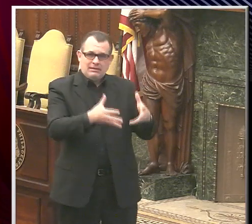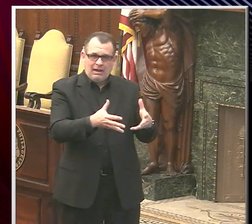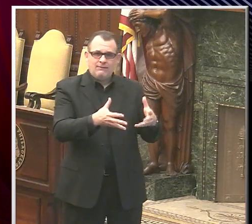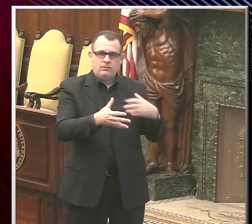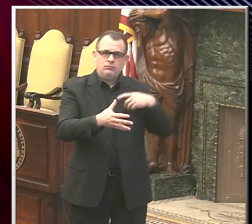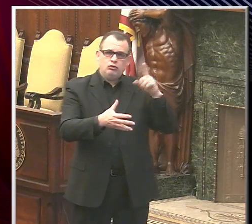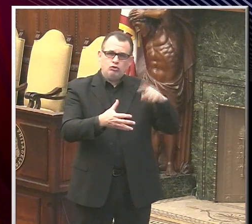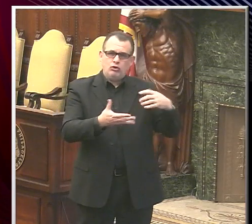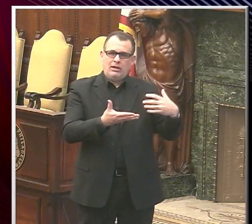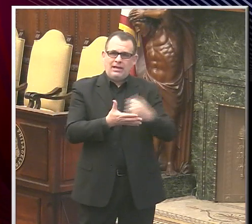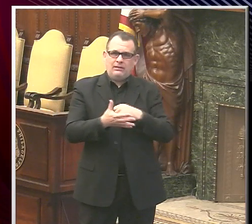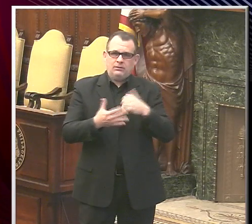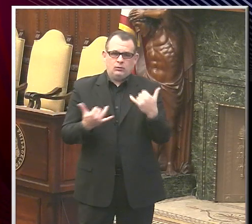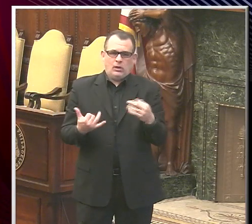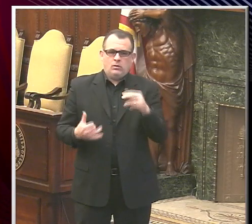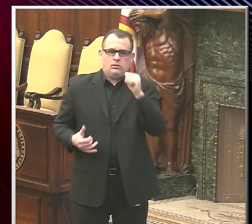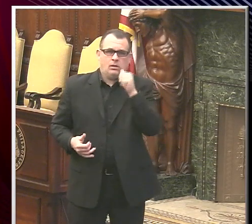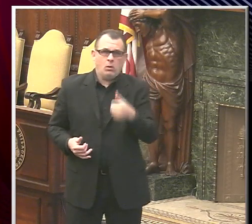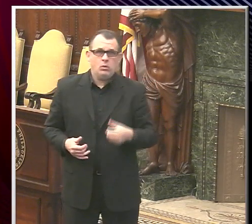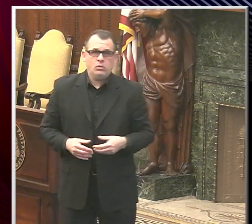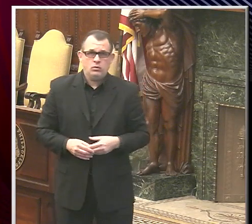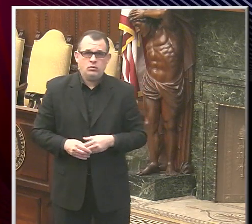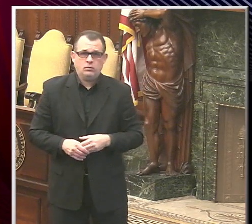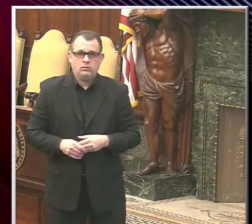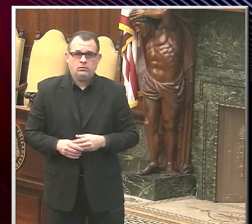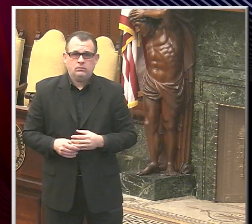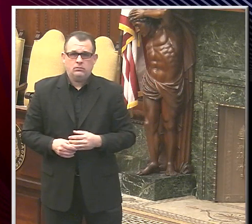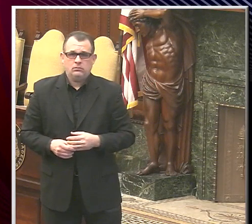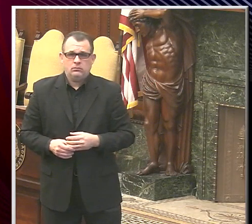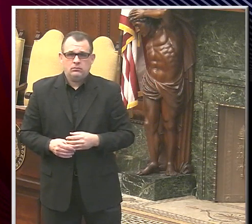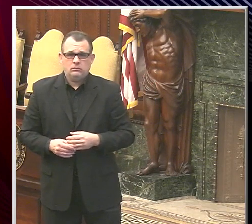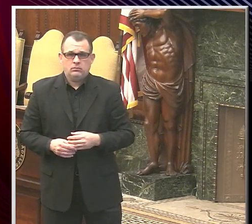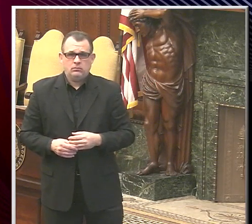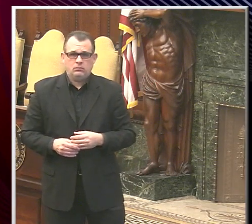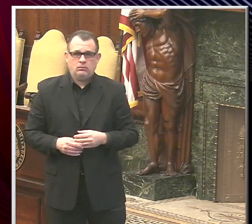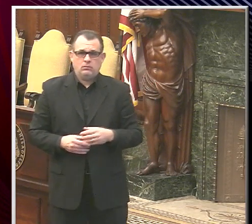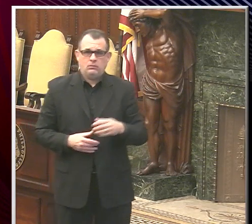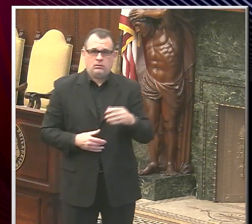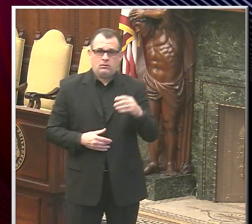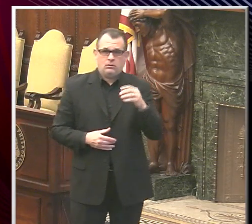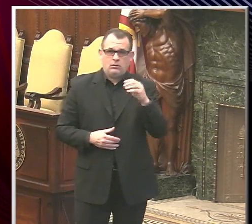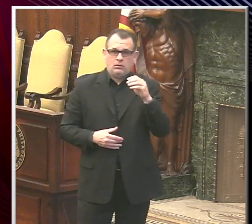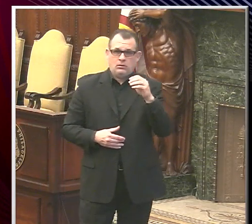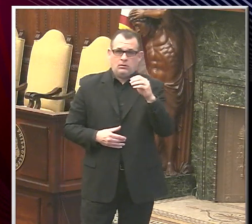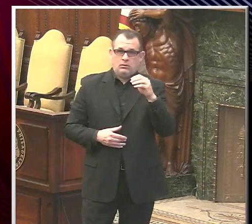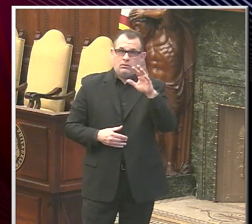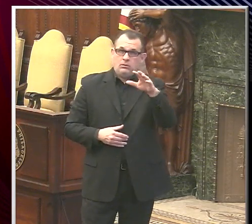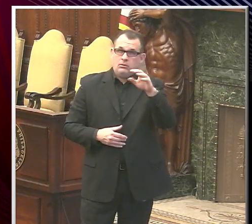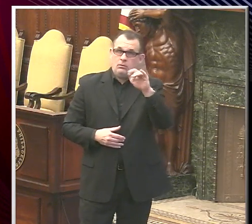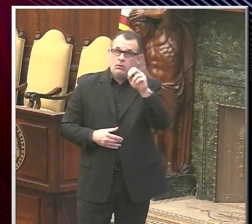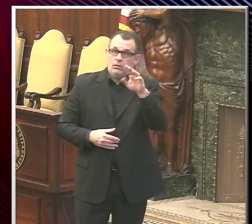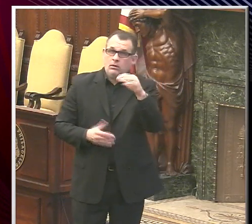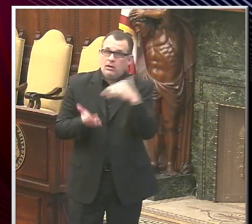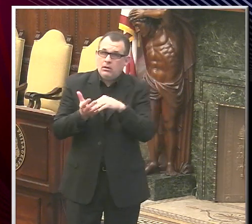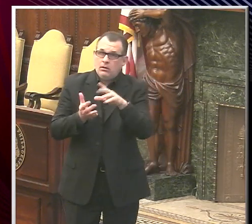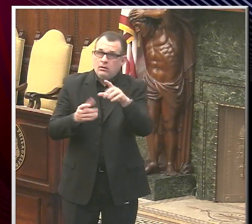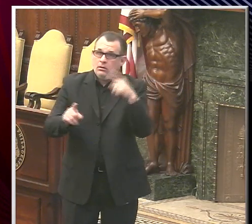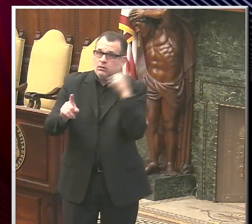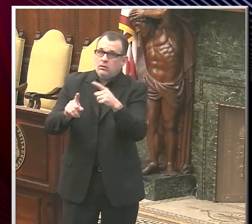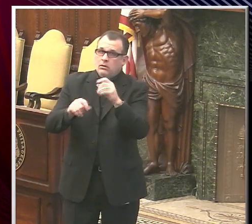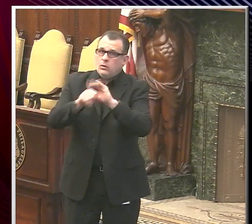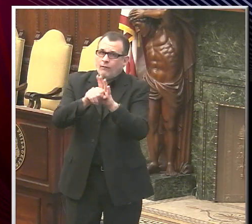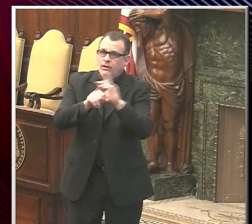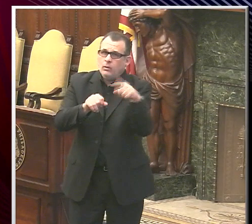morning. Thank you. Martin, we're focused on COVID now for this first round. Do you have other COVID-related questions?